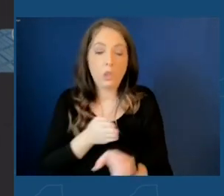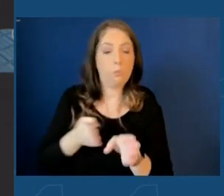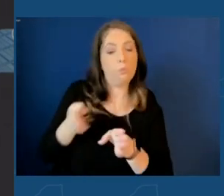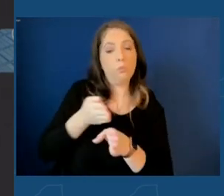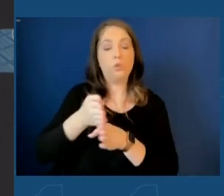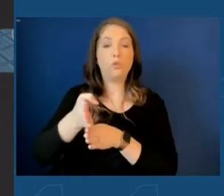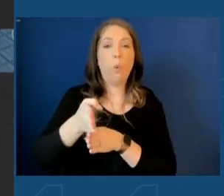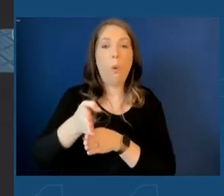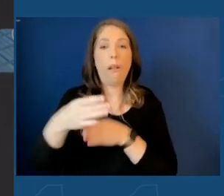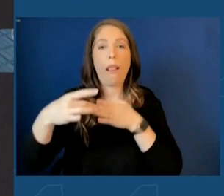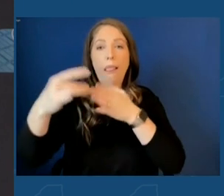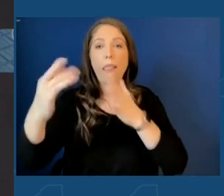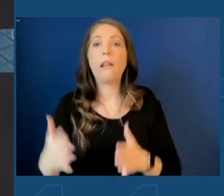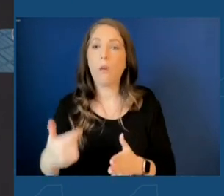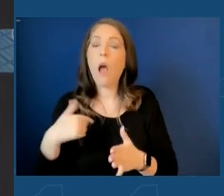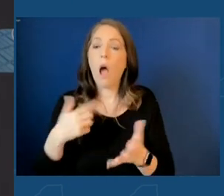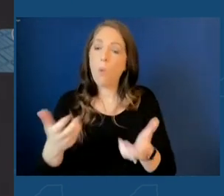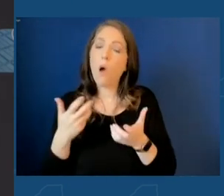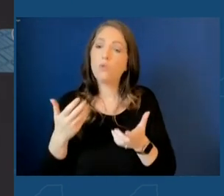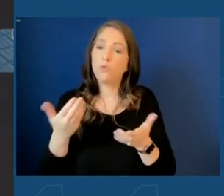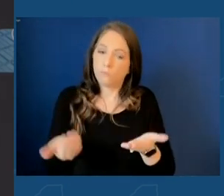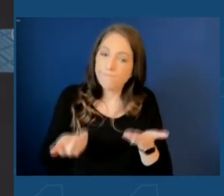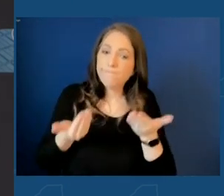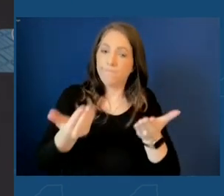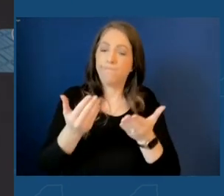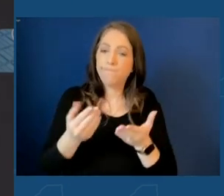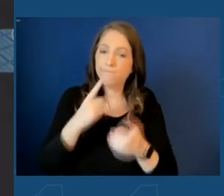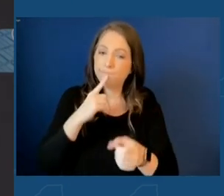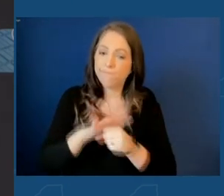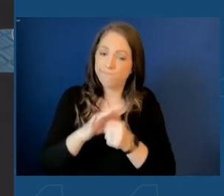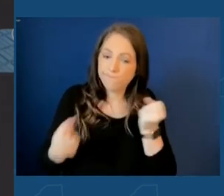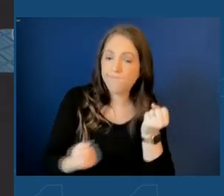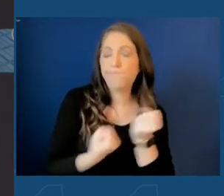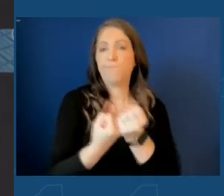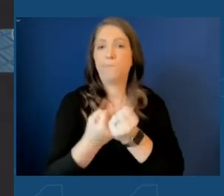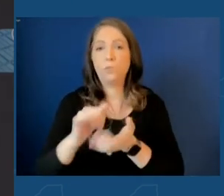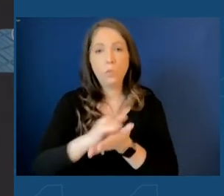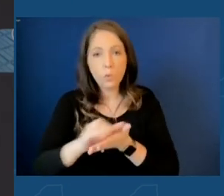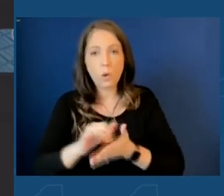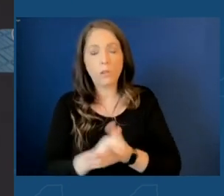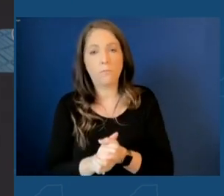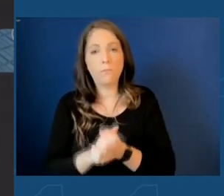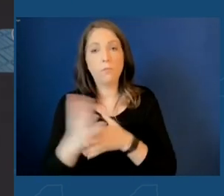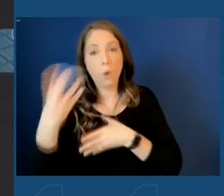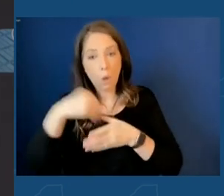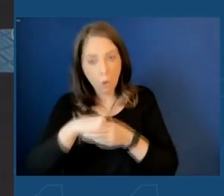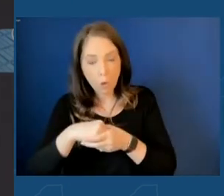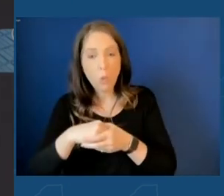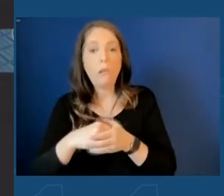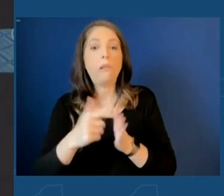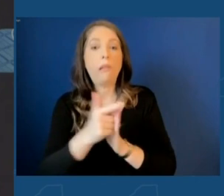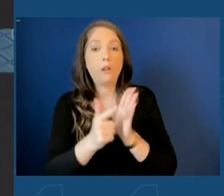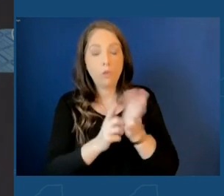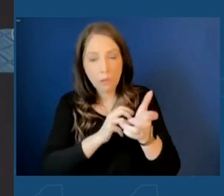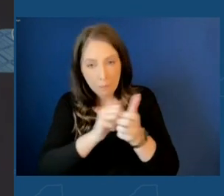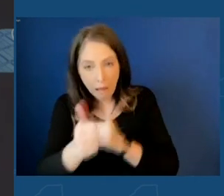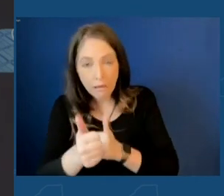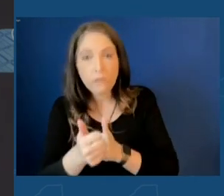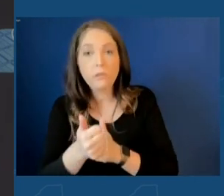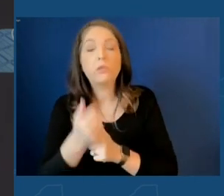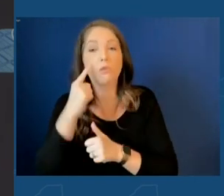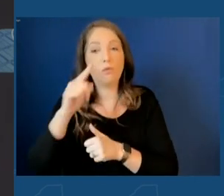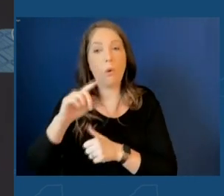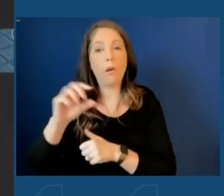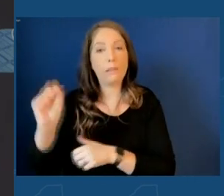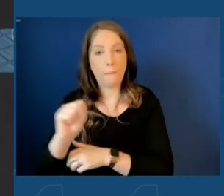in a really significant way. This included passing legislation to bring semiconductor